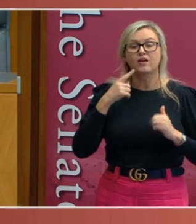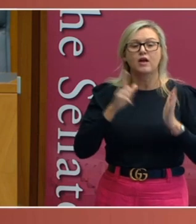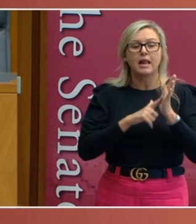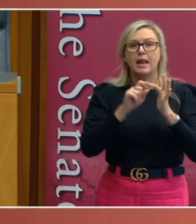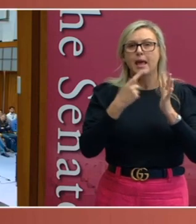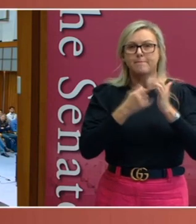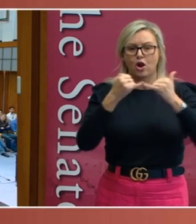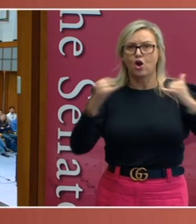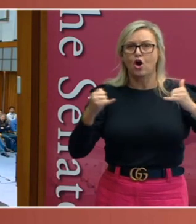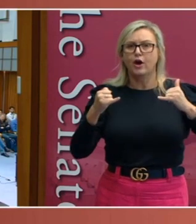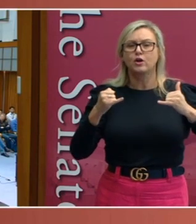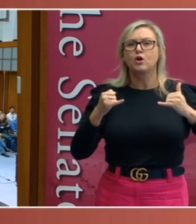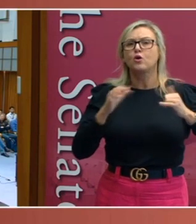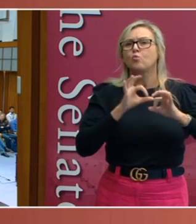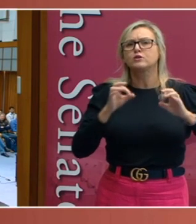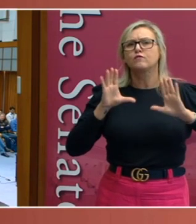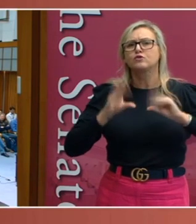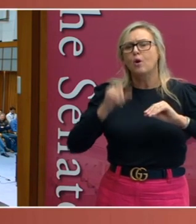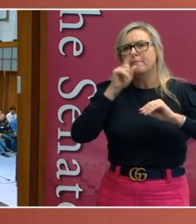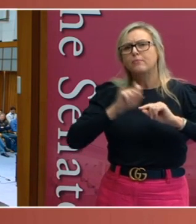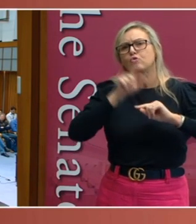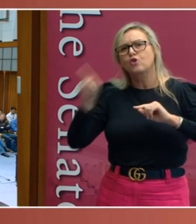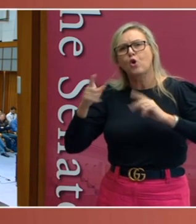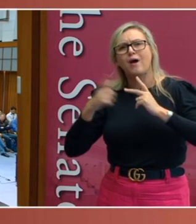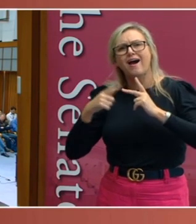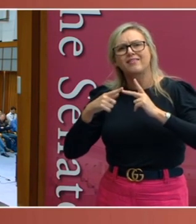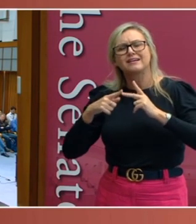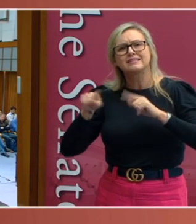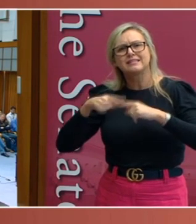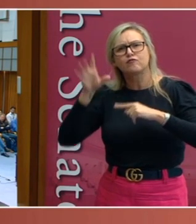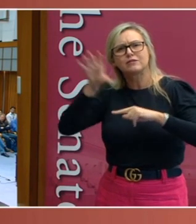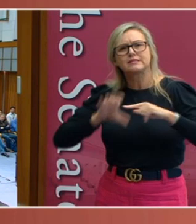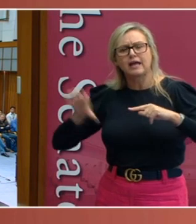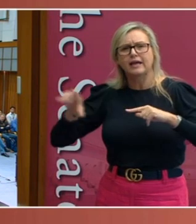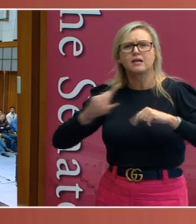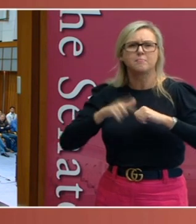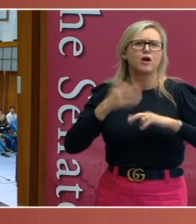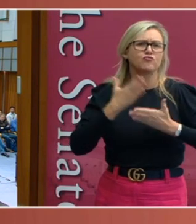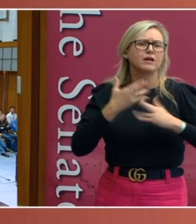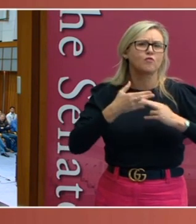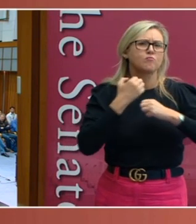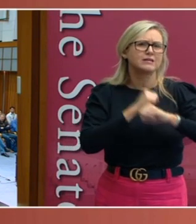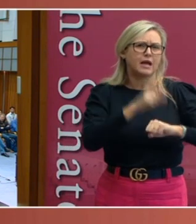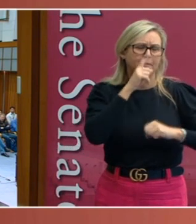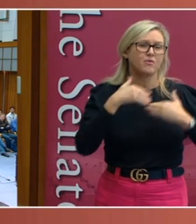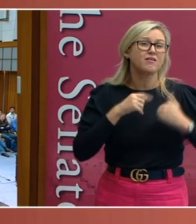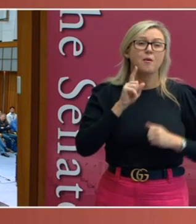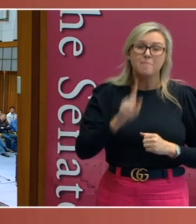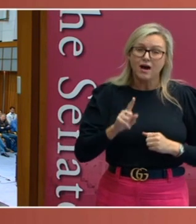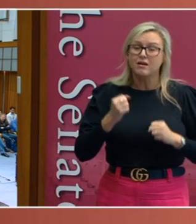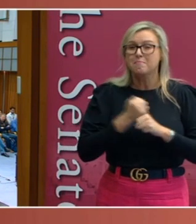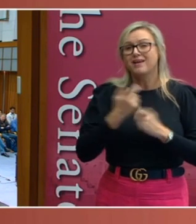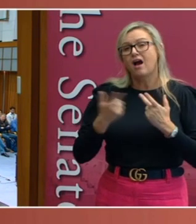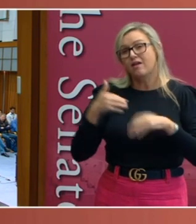interstate. And it clearly did have a health purpose, but nonetheless it did have other ramifications for Aboriginal people who couldn't